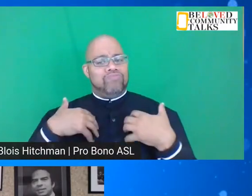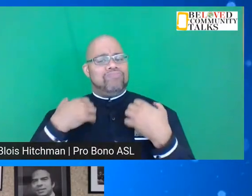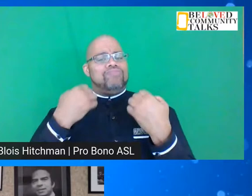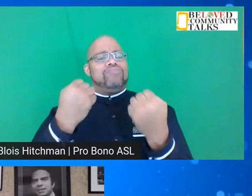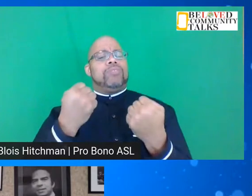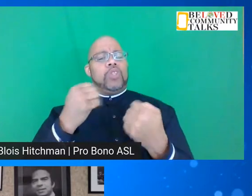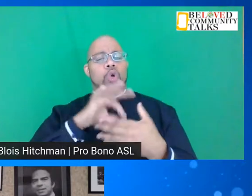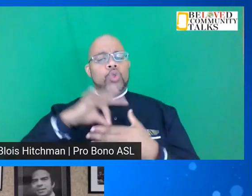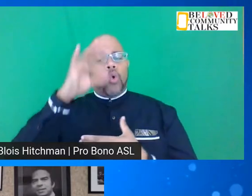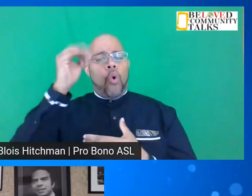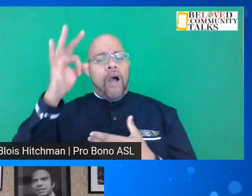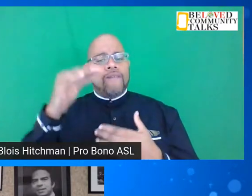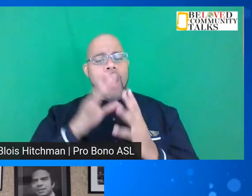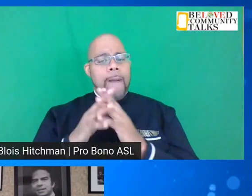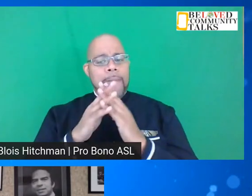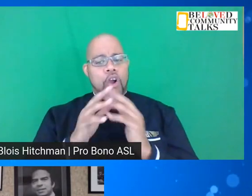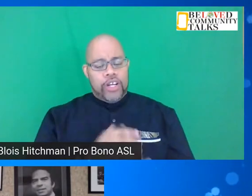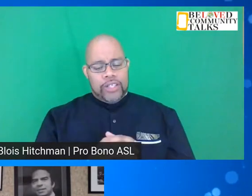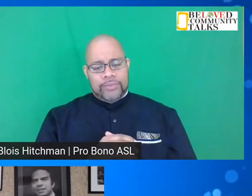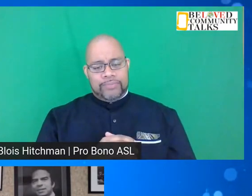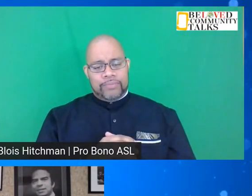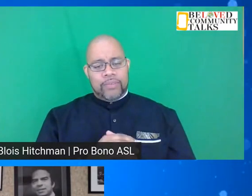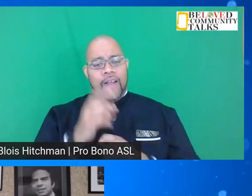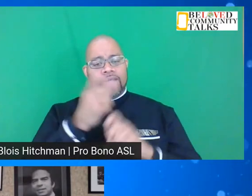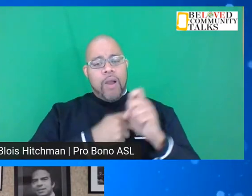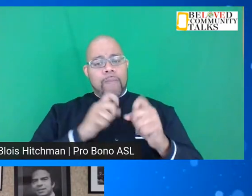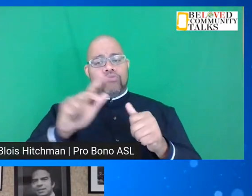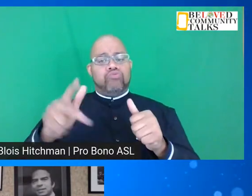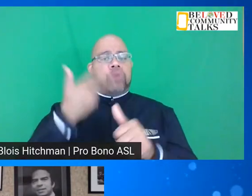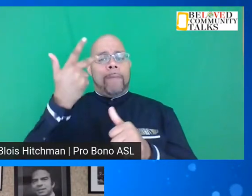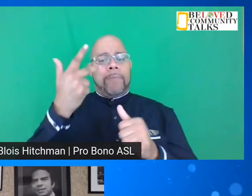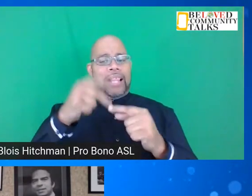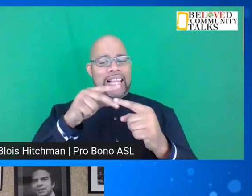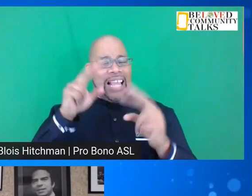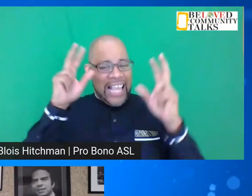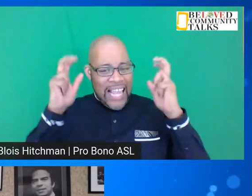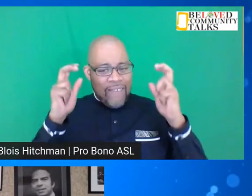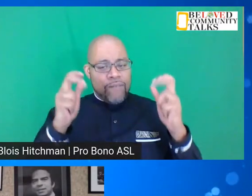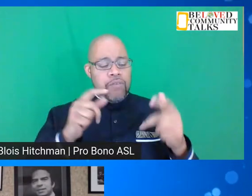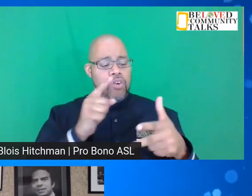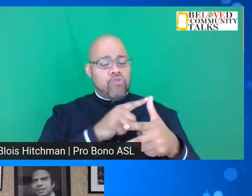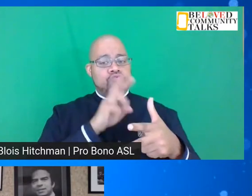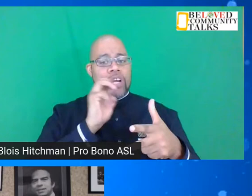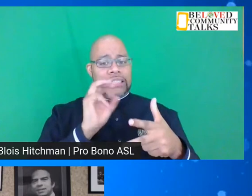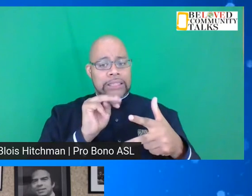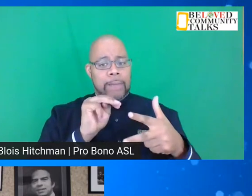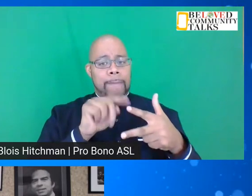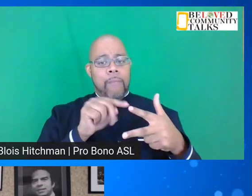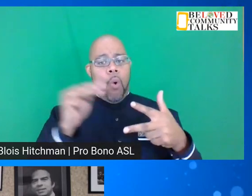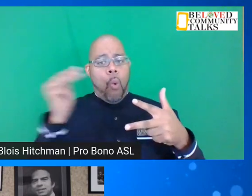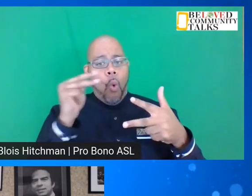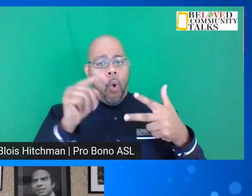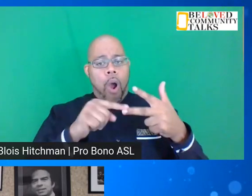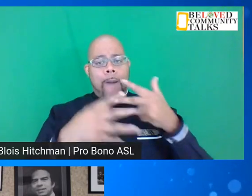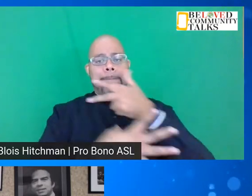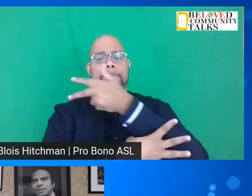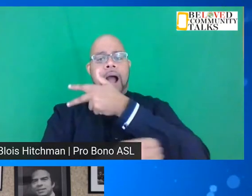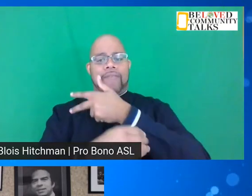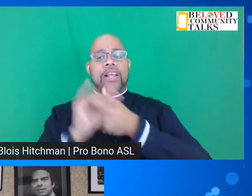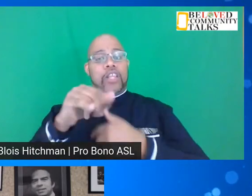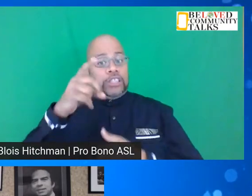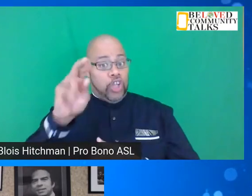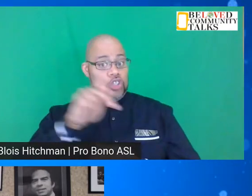of America from the triple evils of racism war and poverty. Those are Dr. King's words.